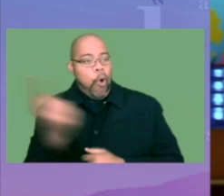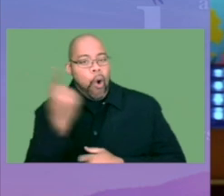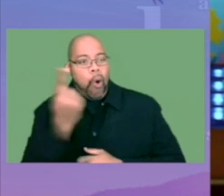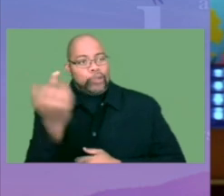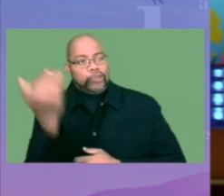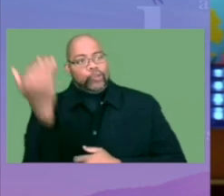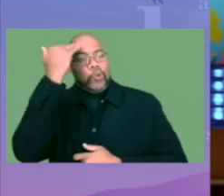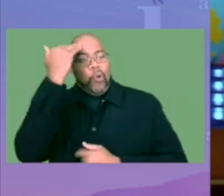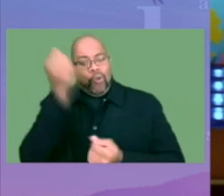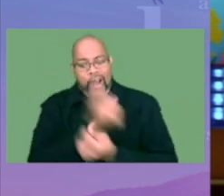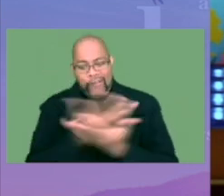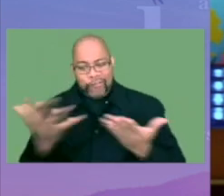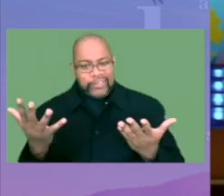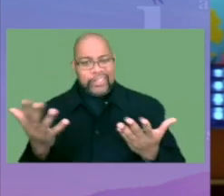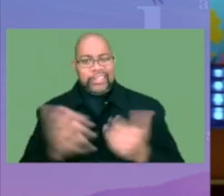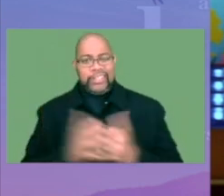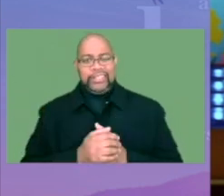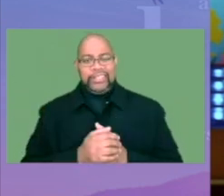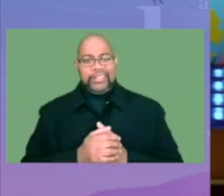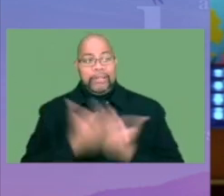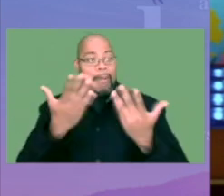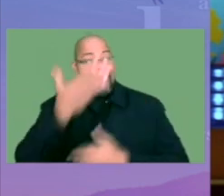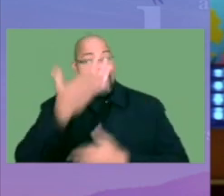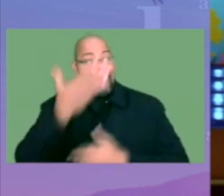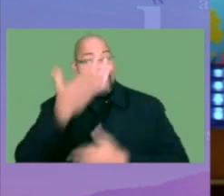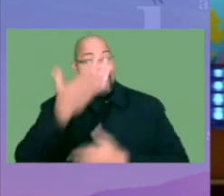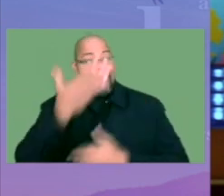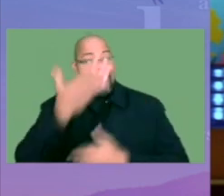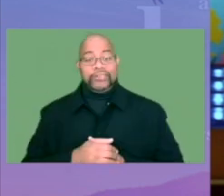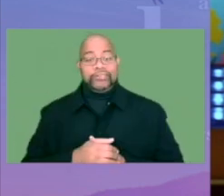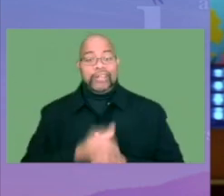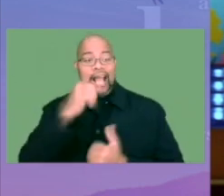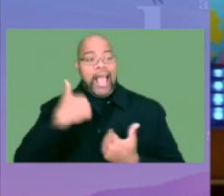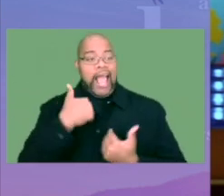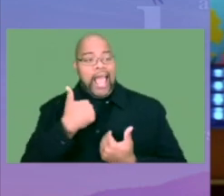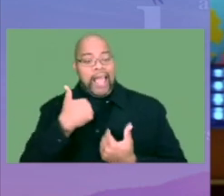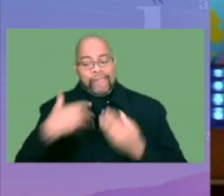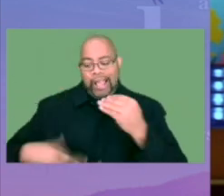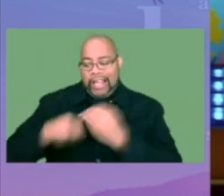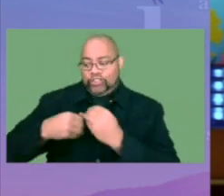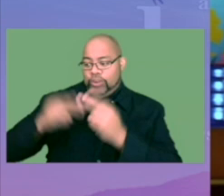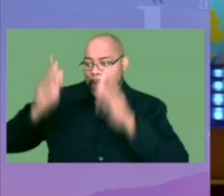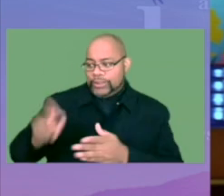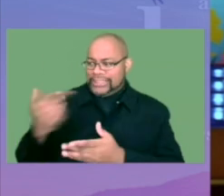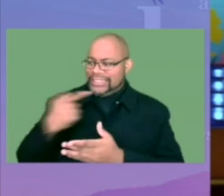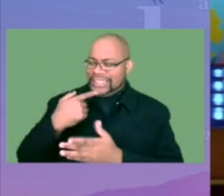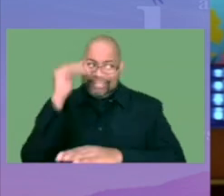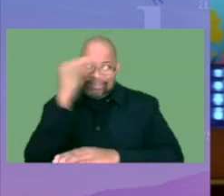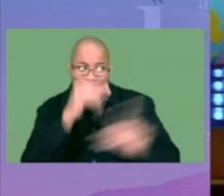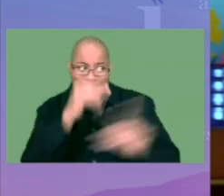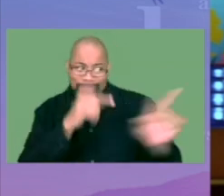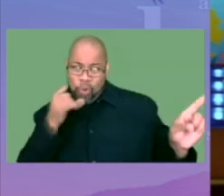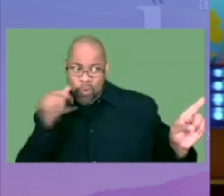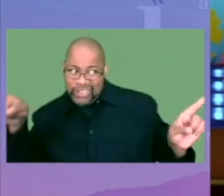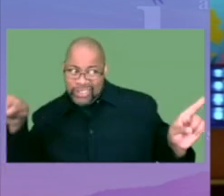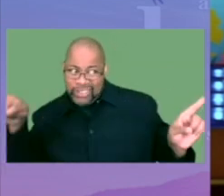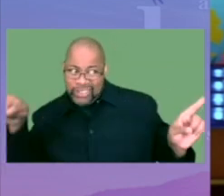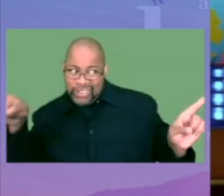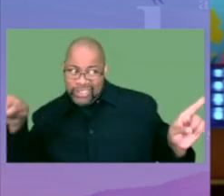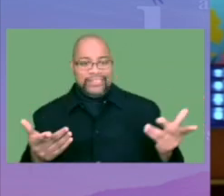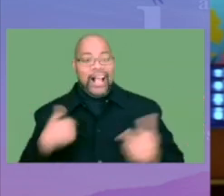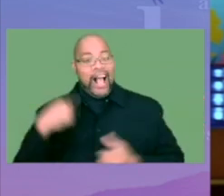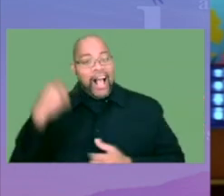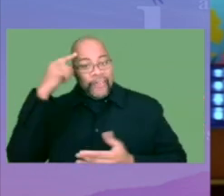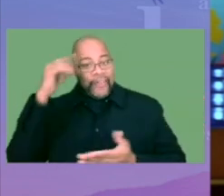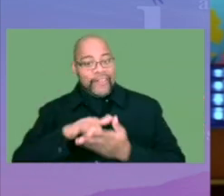teacher can't always know or might forget or, you know, not have that extra person there. Like, hey, there's something